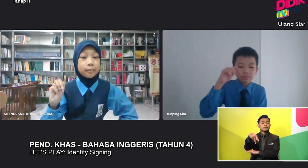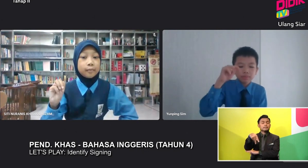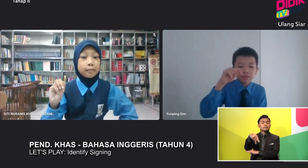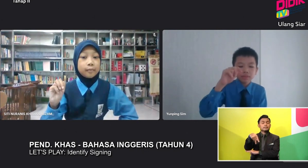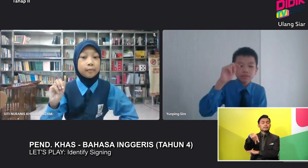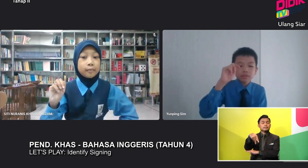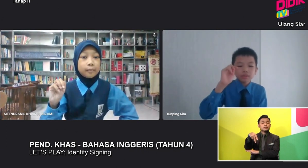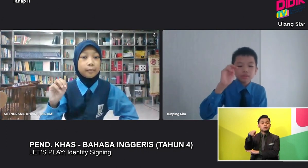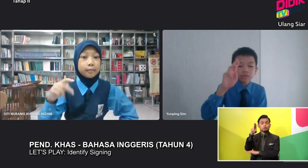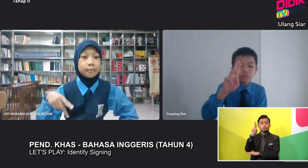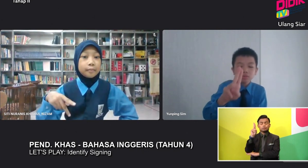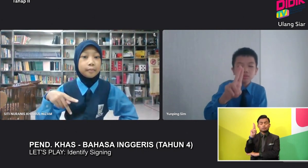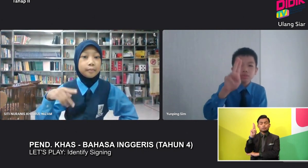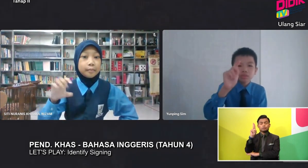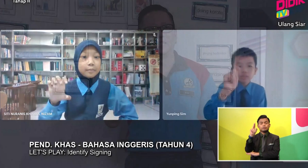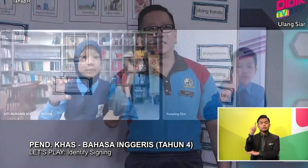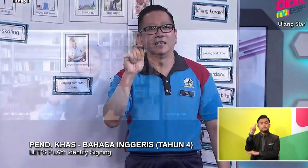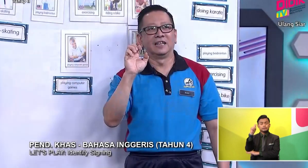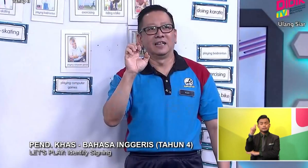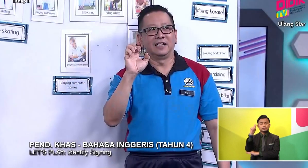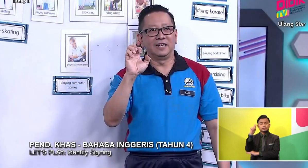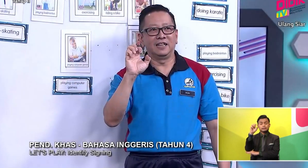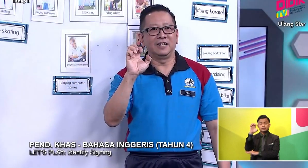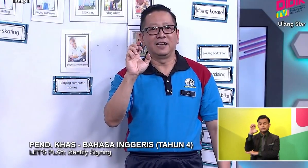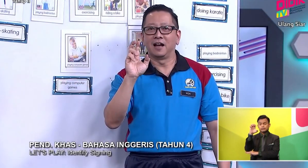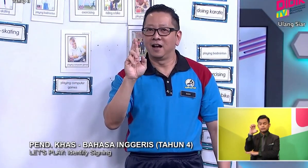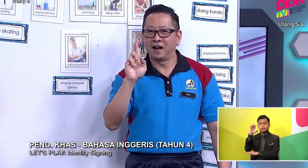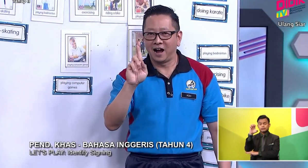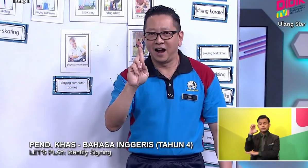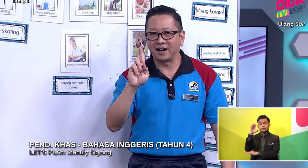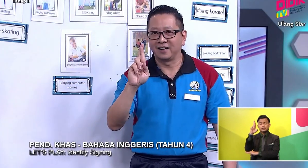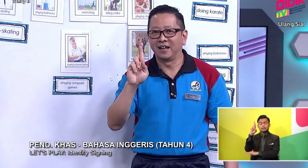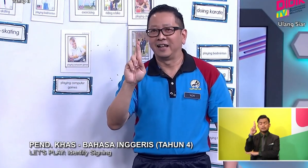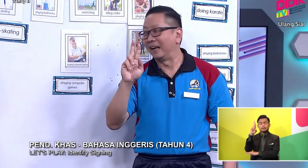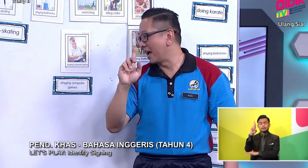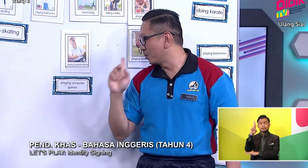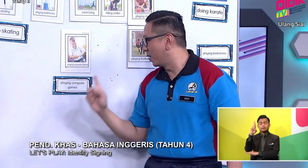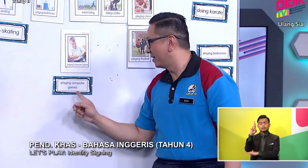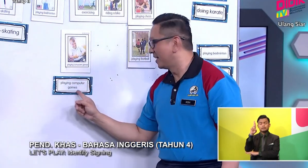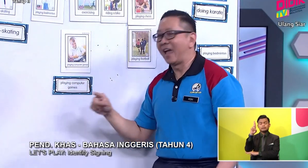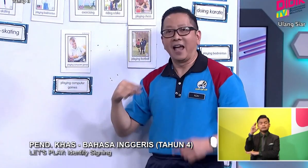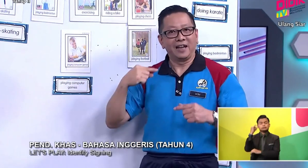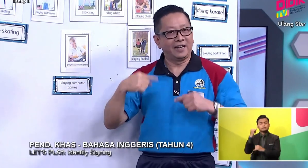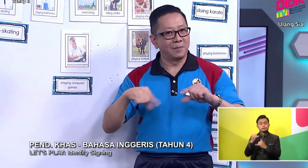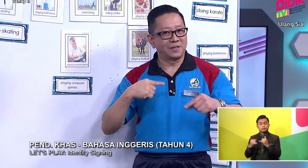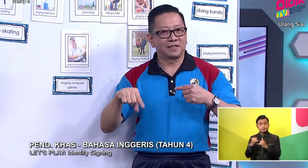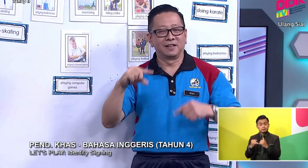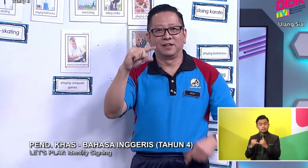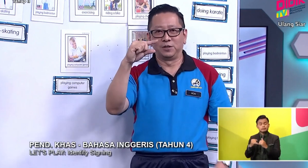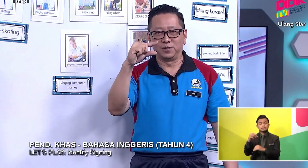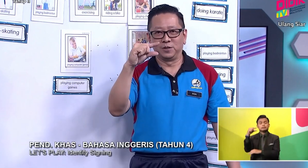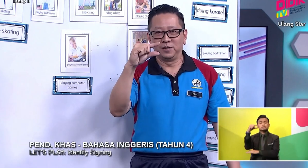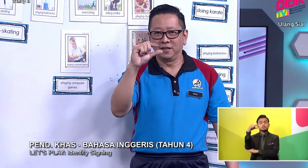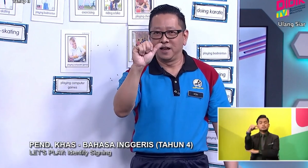U T E R The last word. Games.